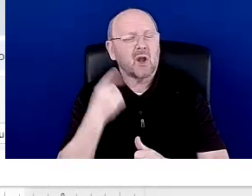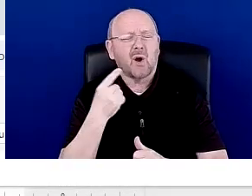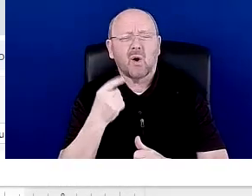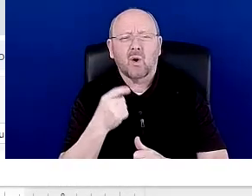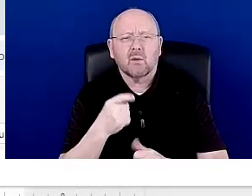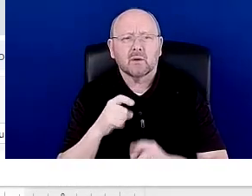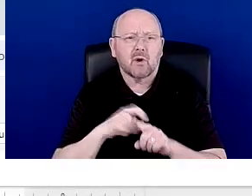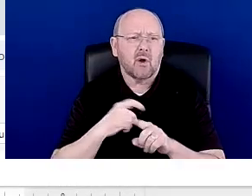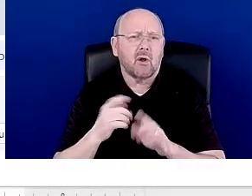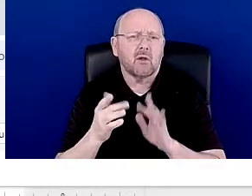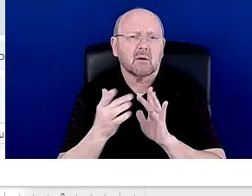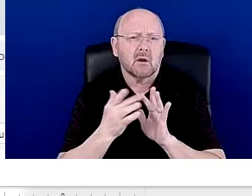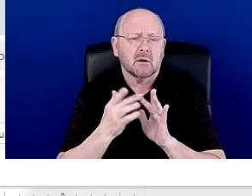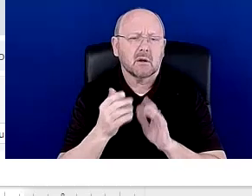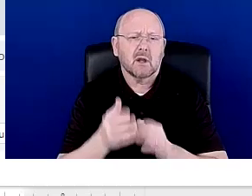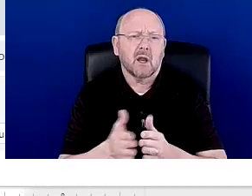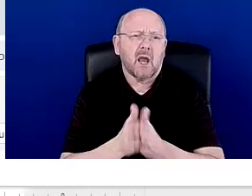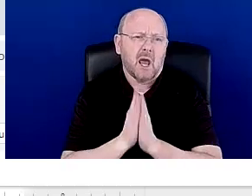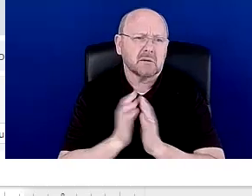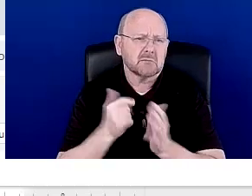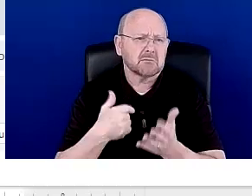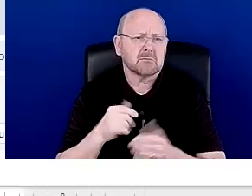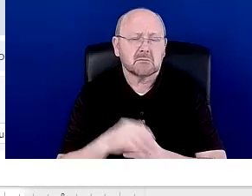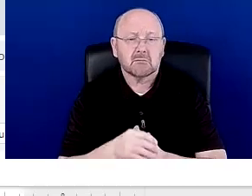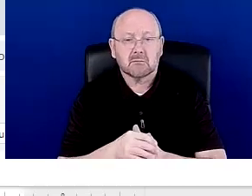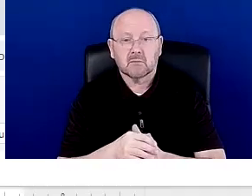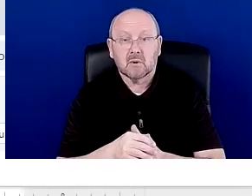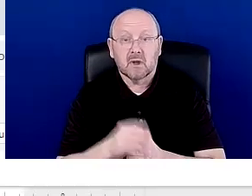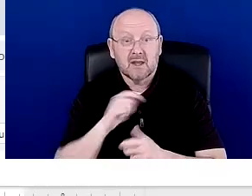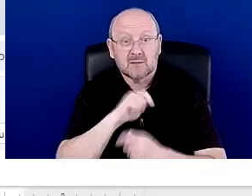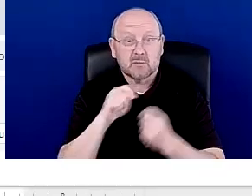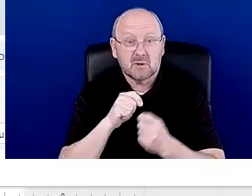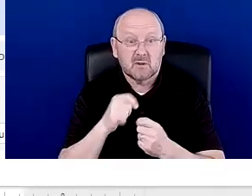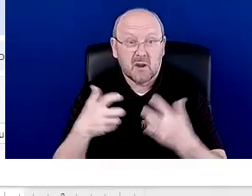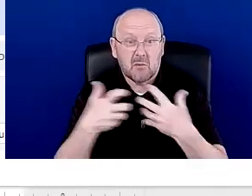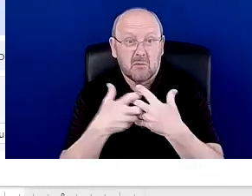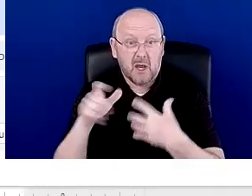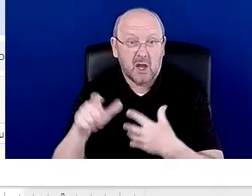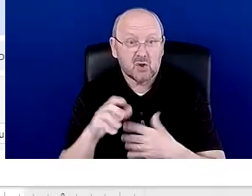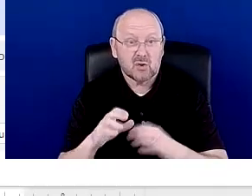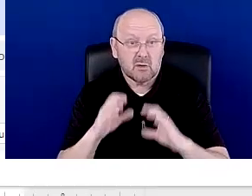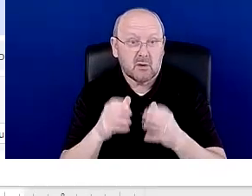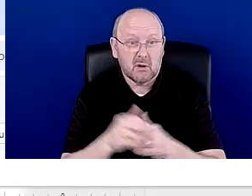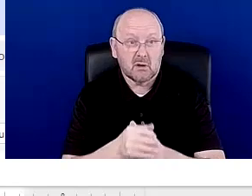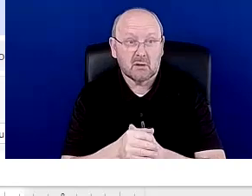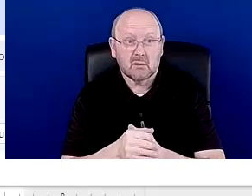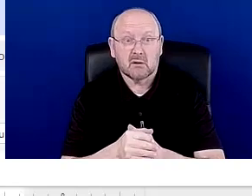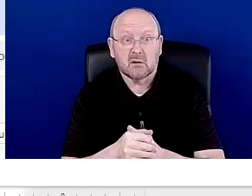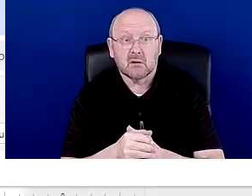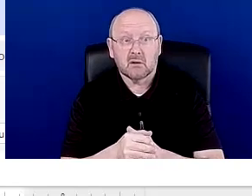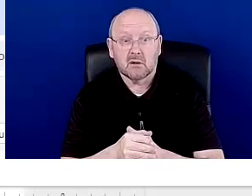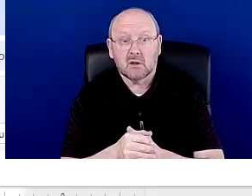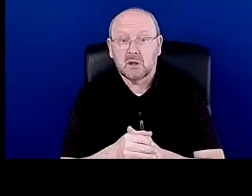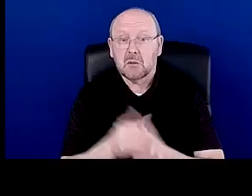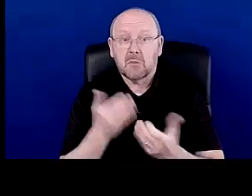um, and, and ask, um, uh, specific to your discipline because these might, these resources that we've linked to might